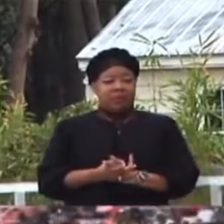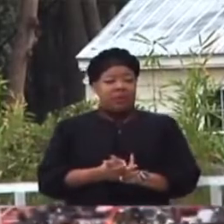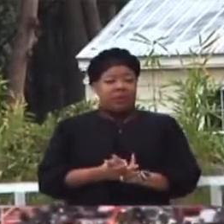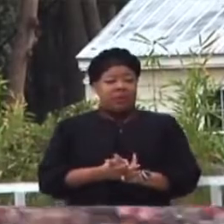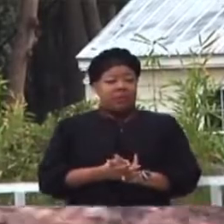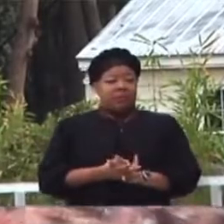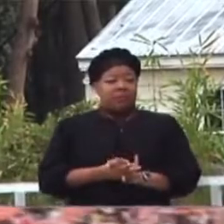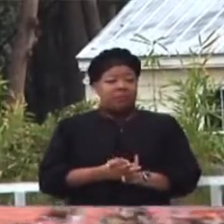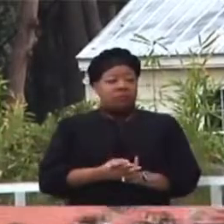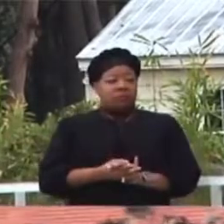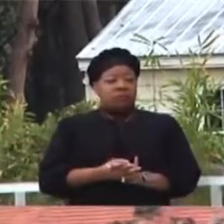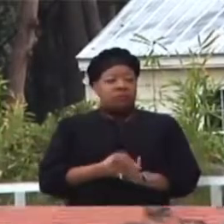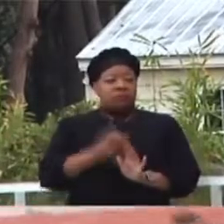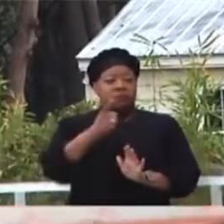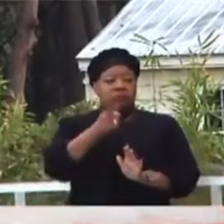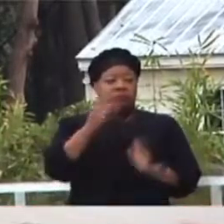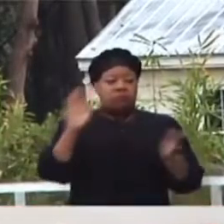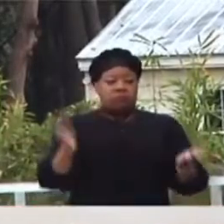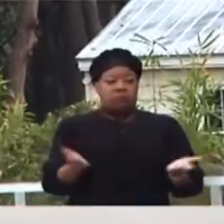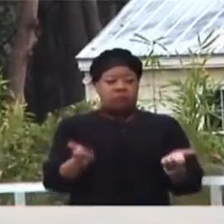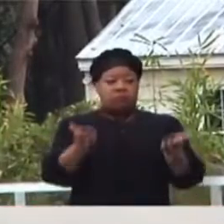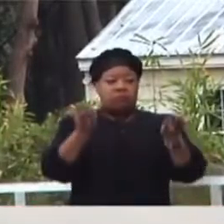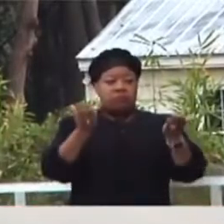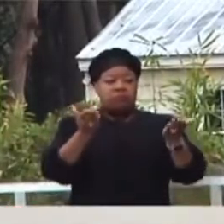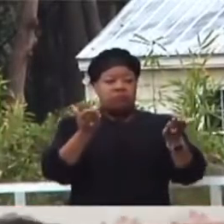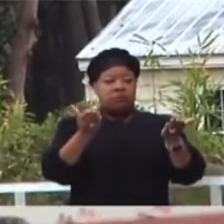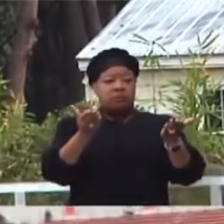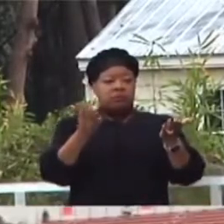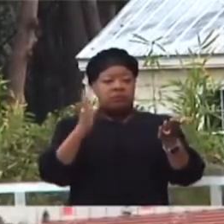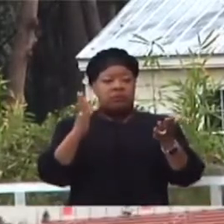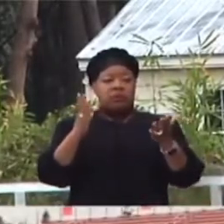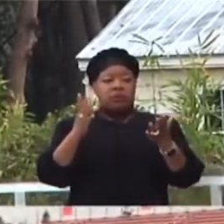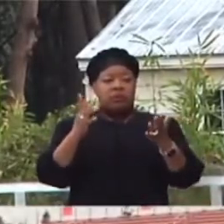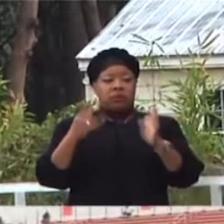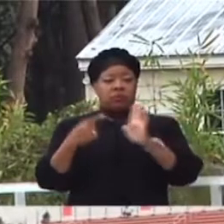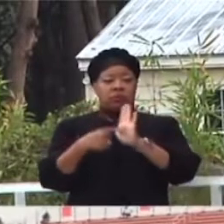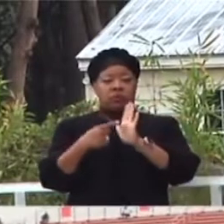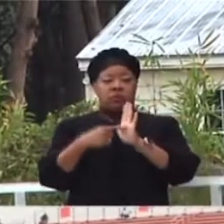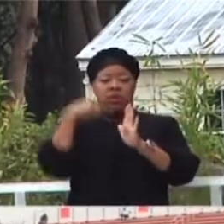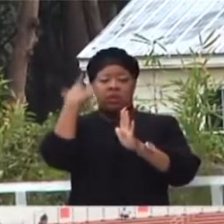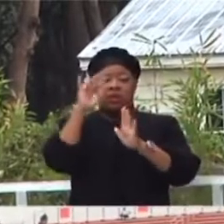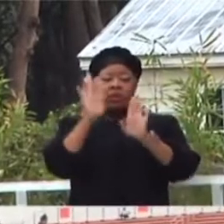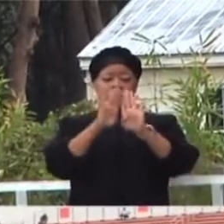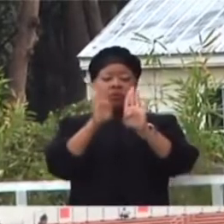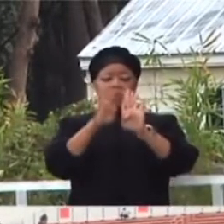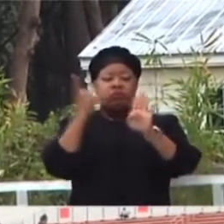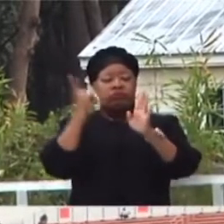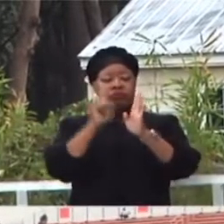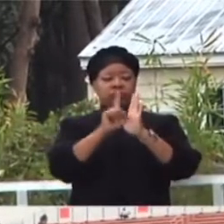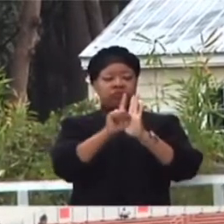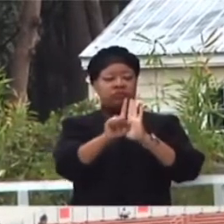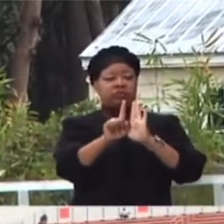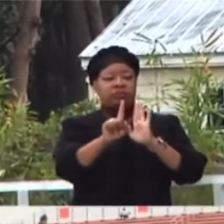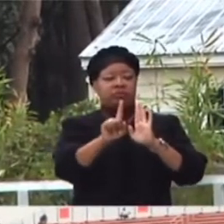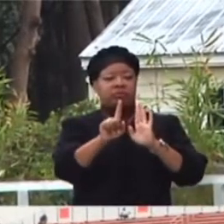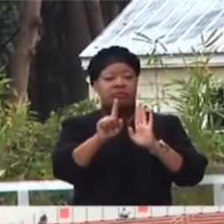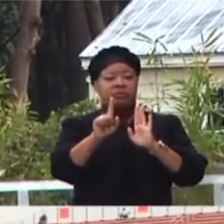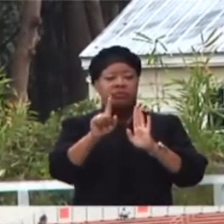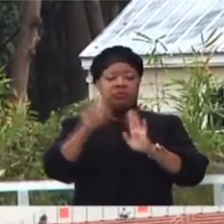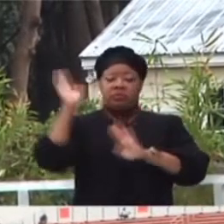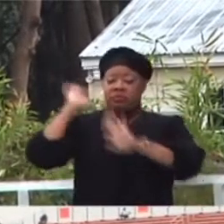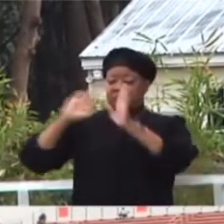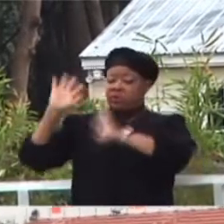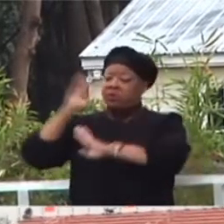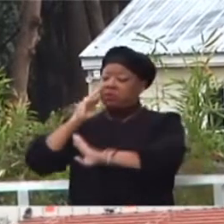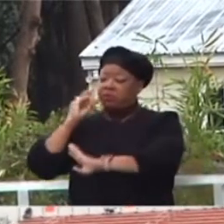By the physical act of standing, you have passed symbolically through a door, leaving past experiences on one